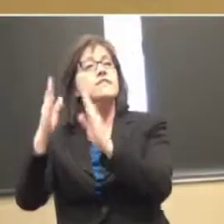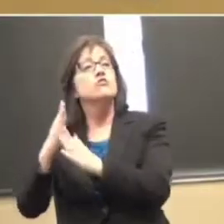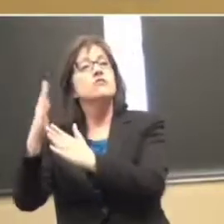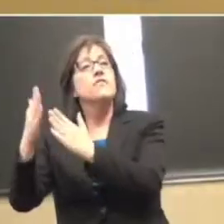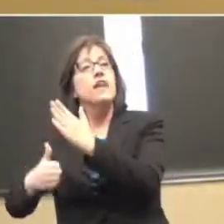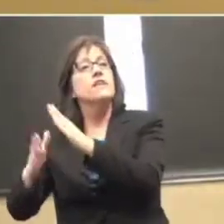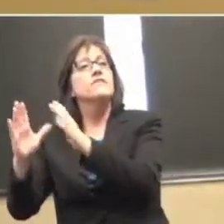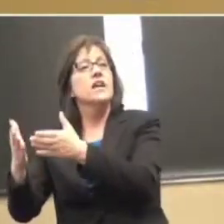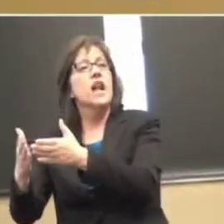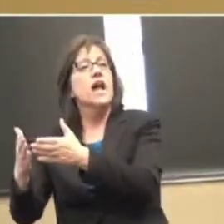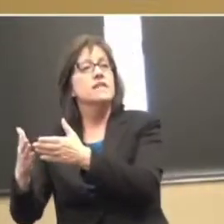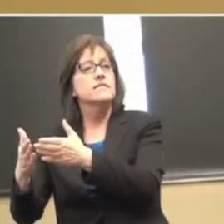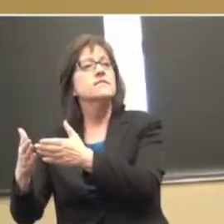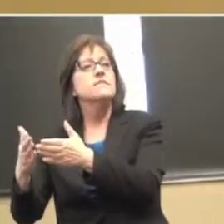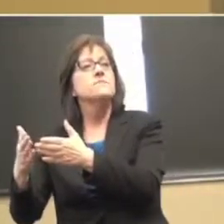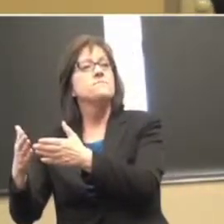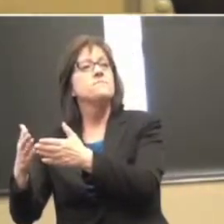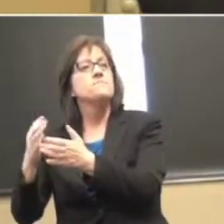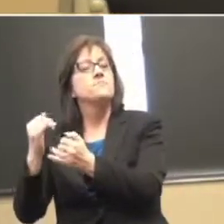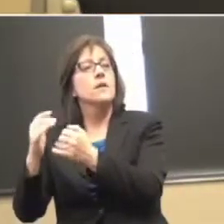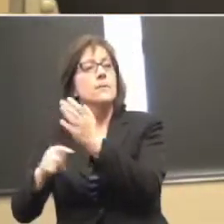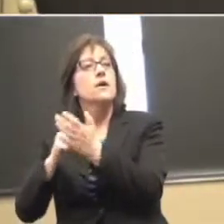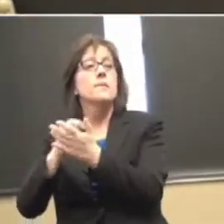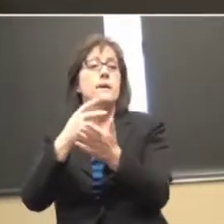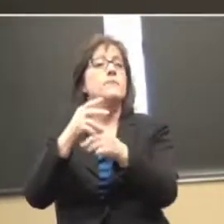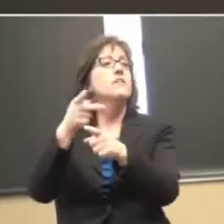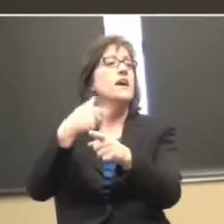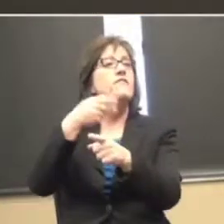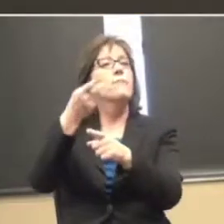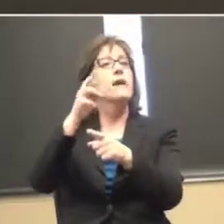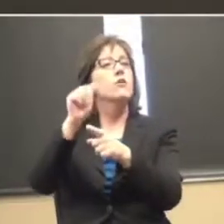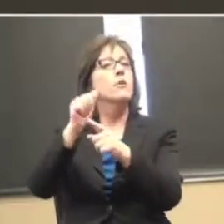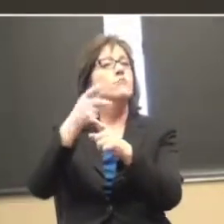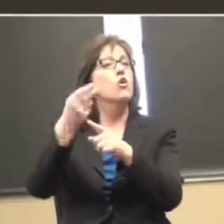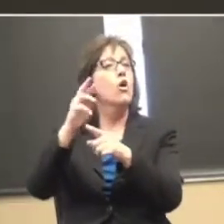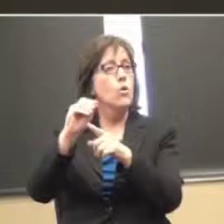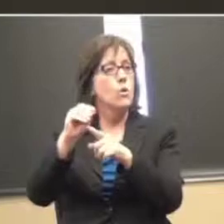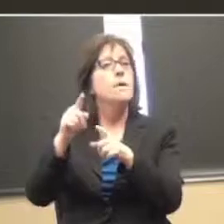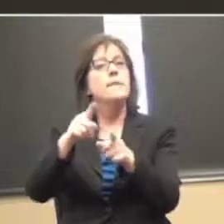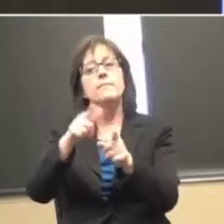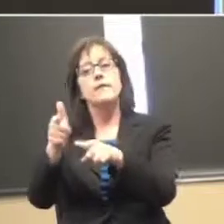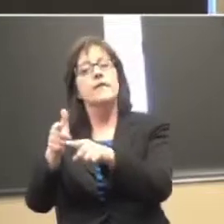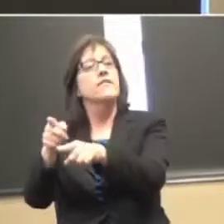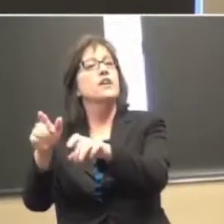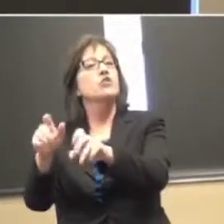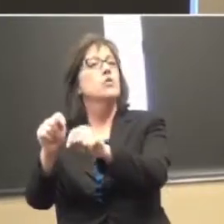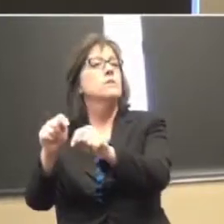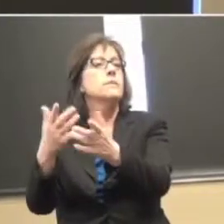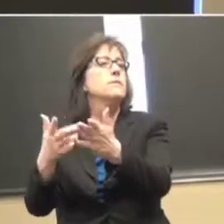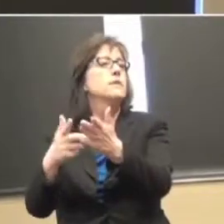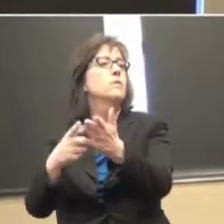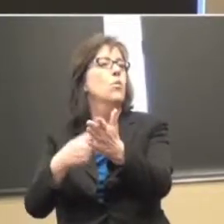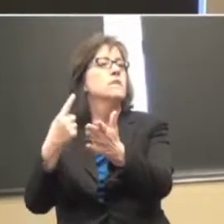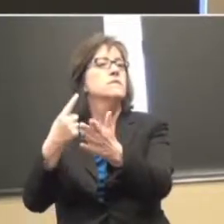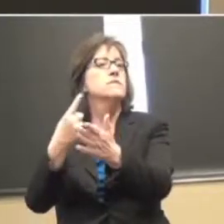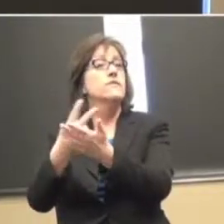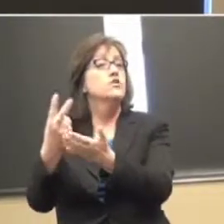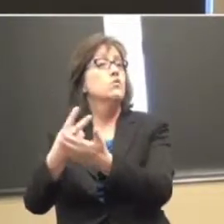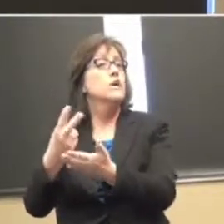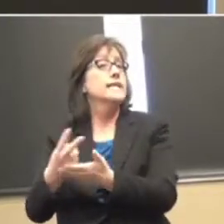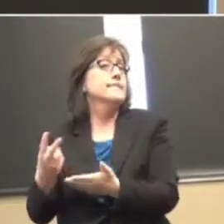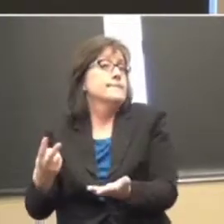might go. If the person's got a paraprofessional, the paraprofessional may take it and do some checking once every two weeks. Is this happening?